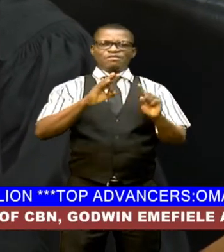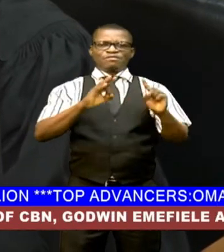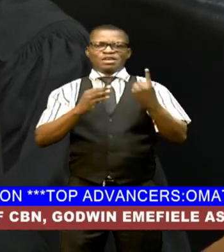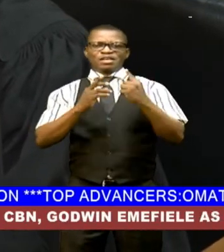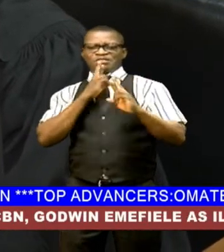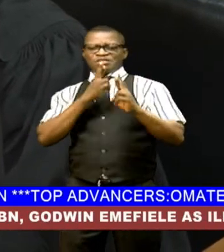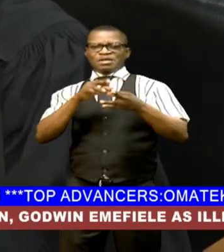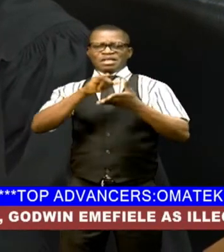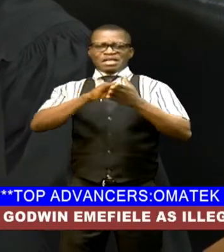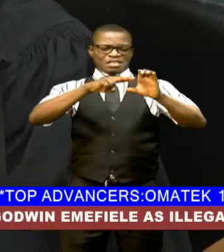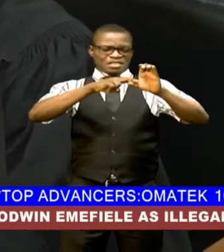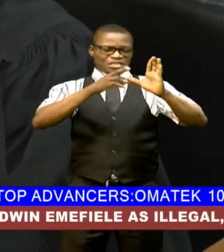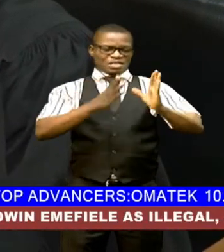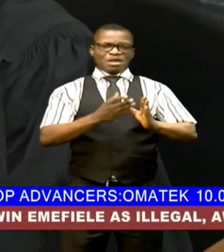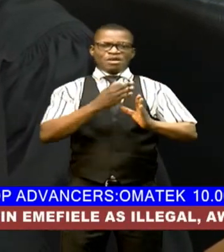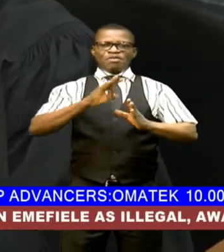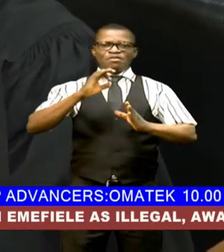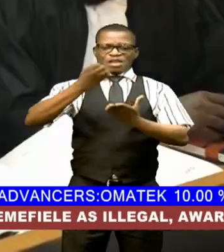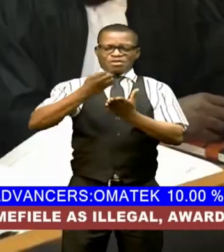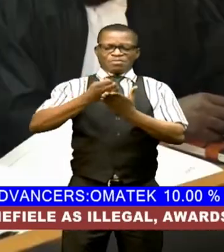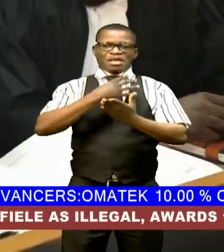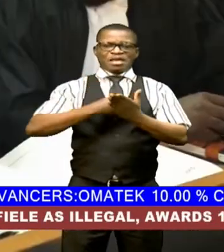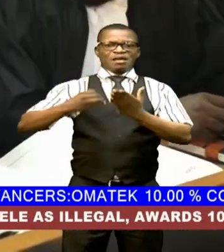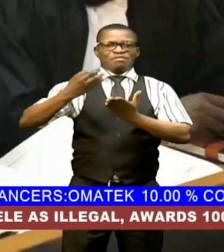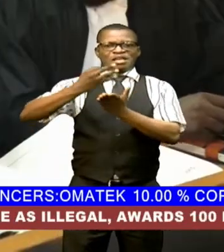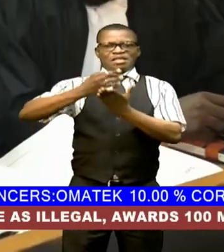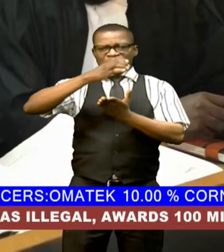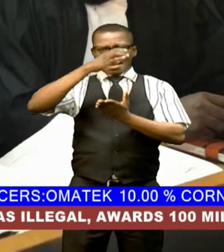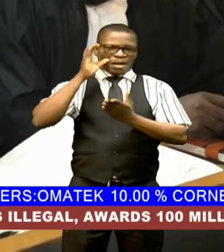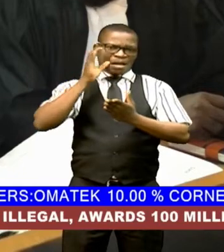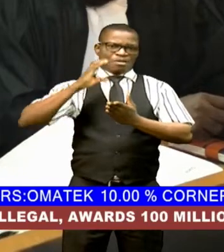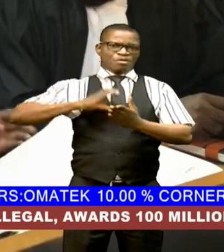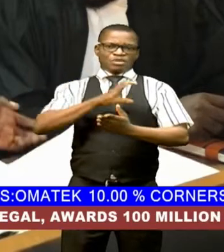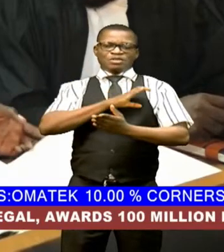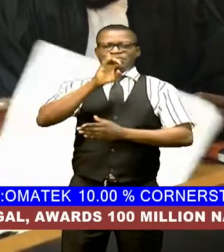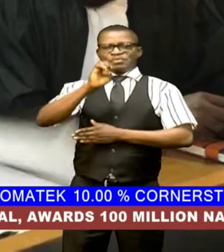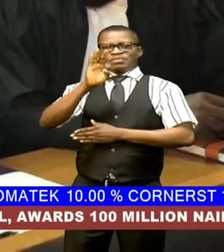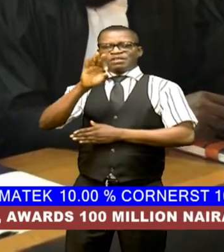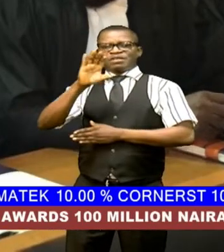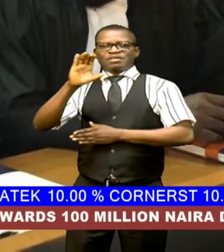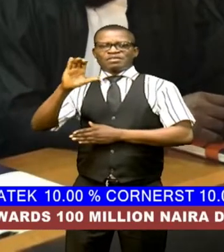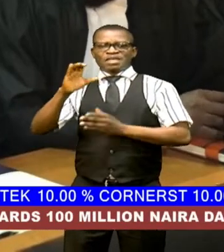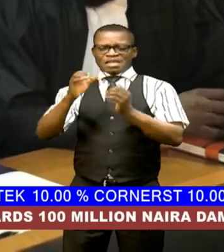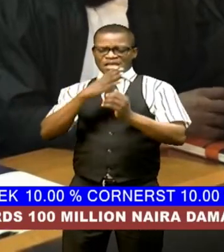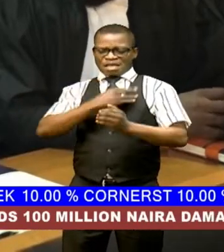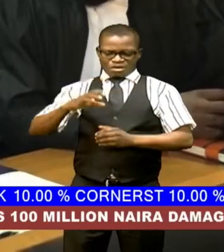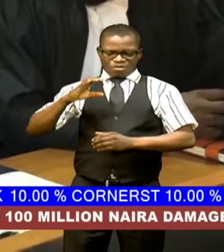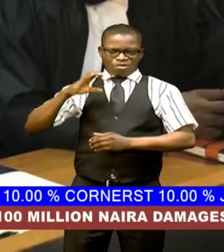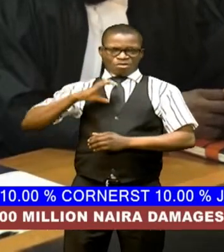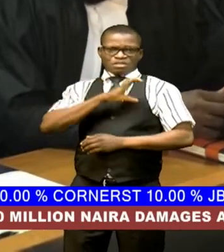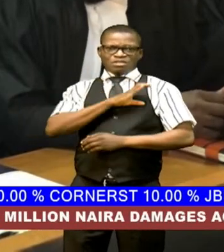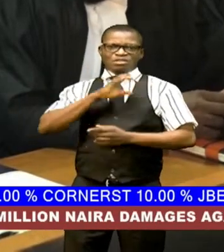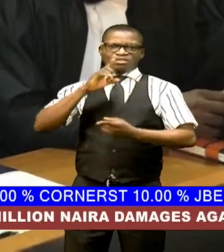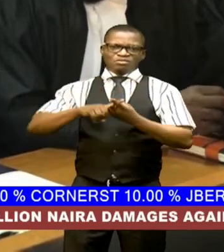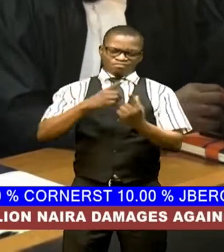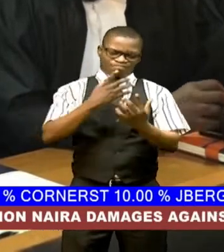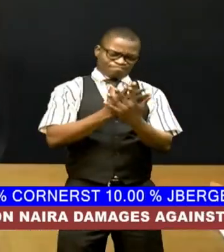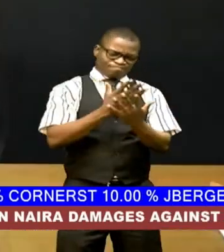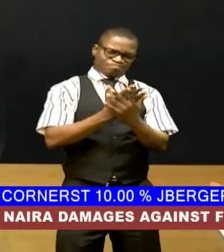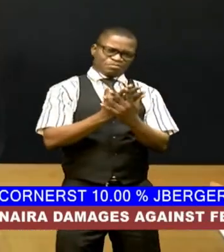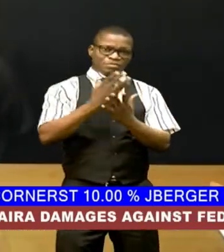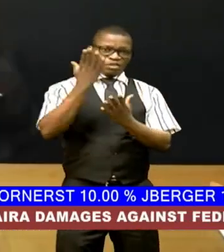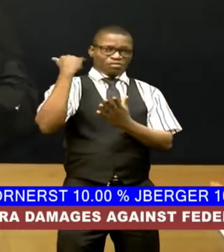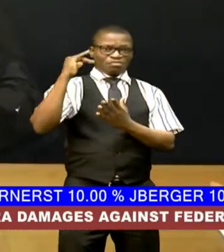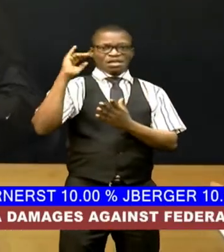and that of the chairman of the economic and financial crimes commission efcc and the commission to have incarcerated the former governor of the cbn